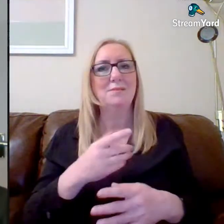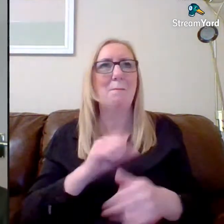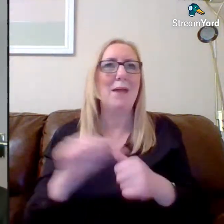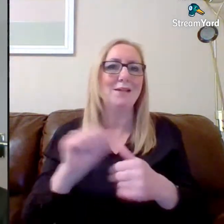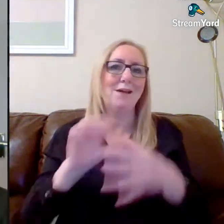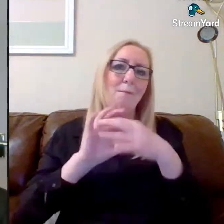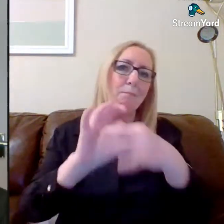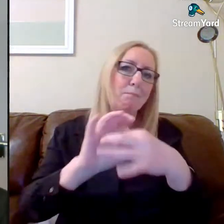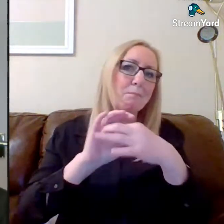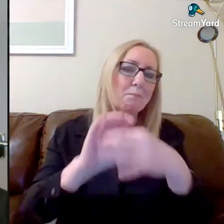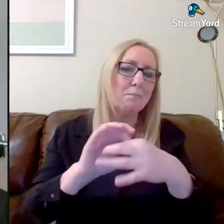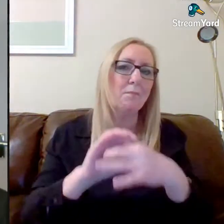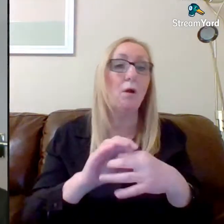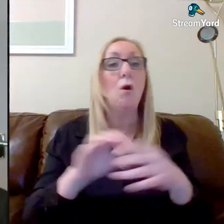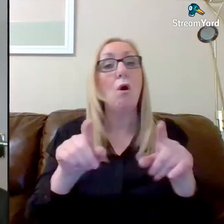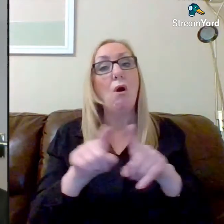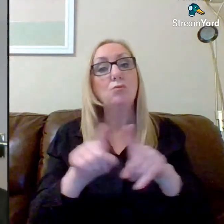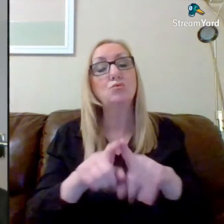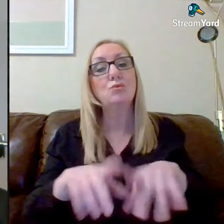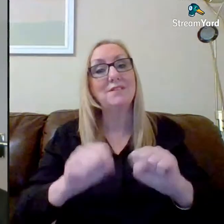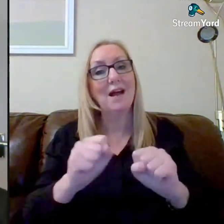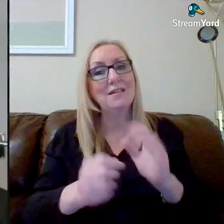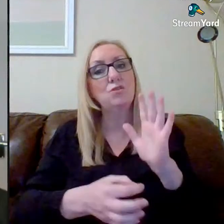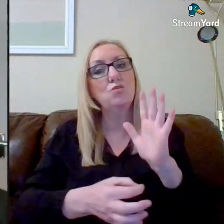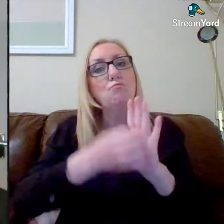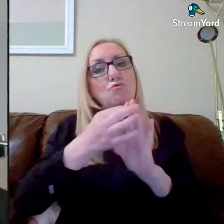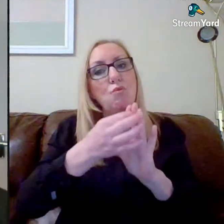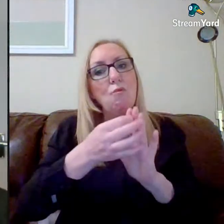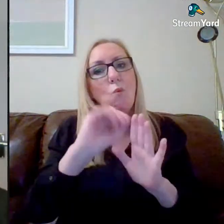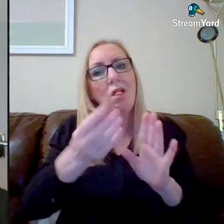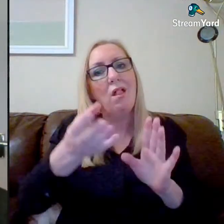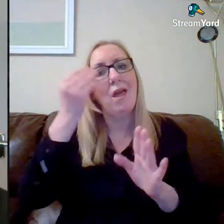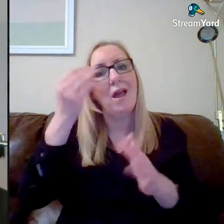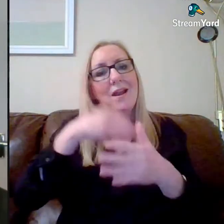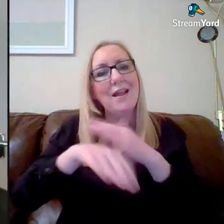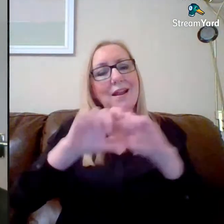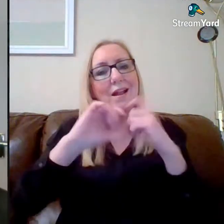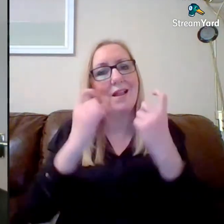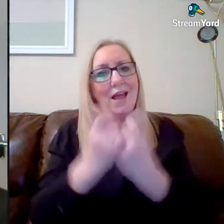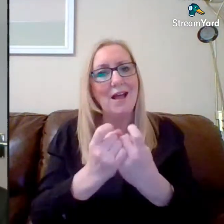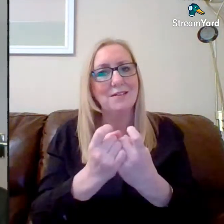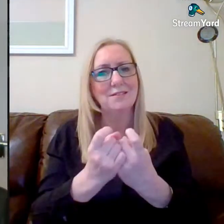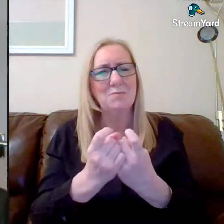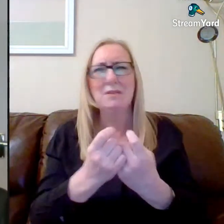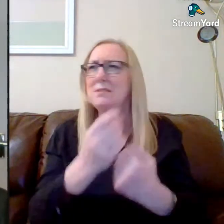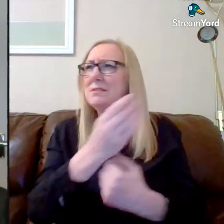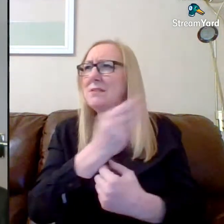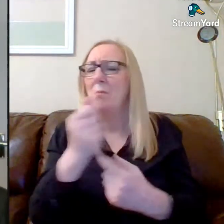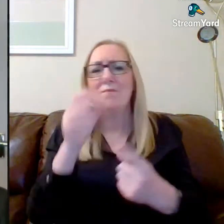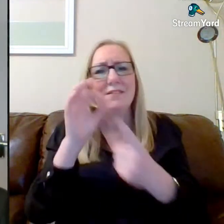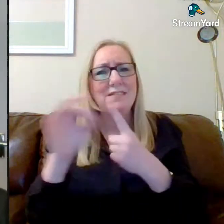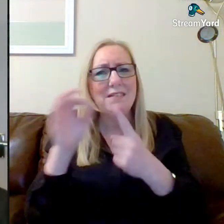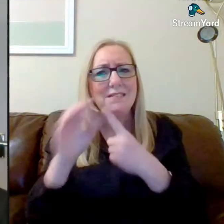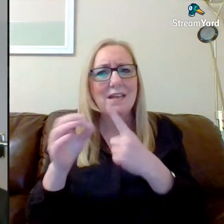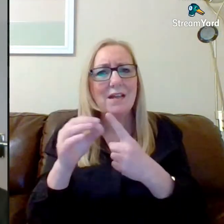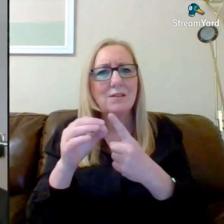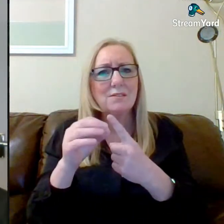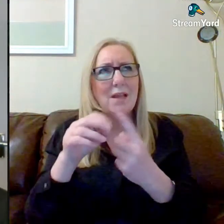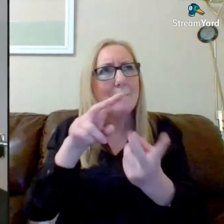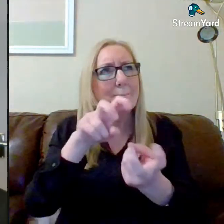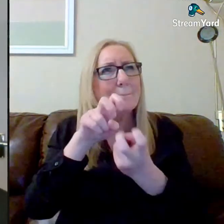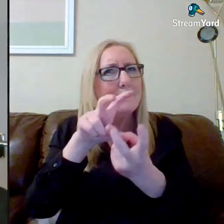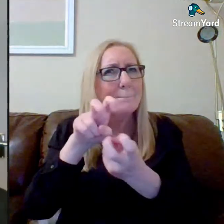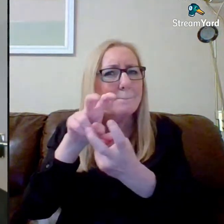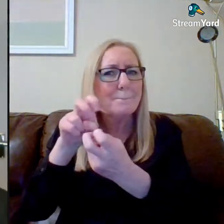them. And it's also starting to improve what they're learning in the class, because some of those subtle details get picked up by that back and forward